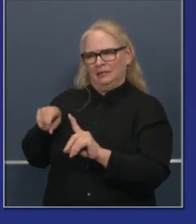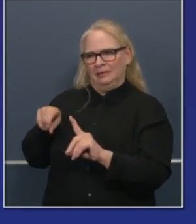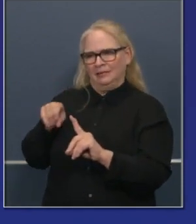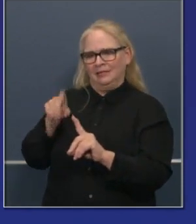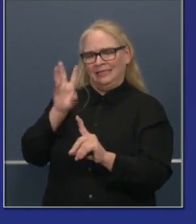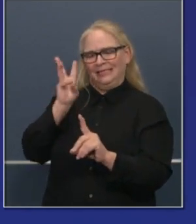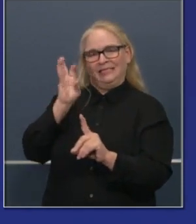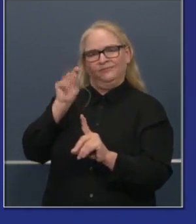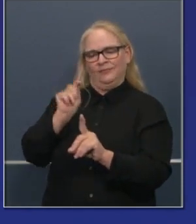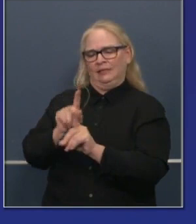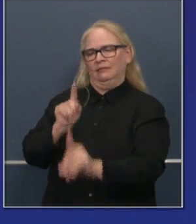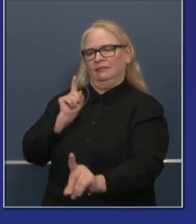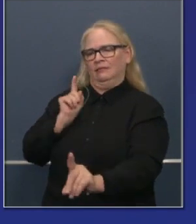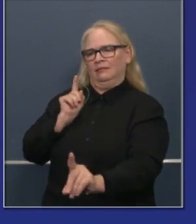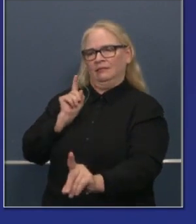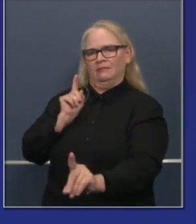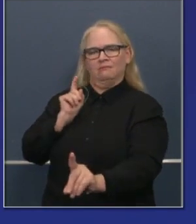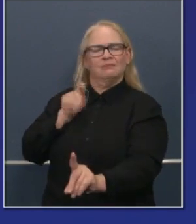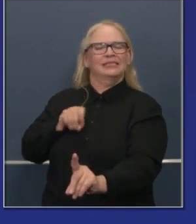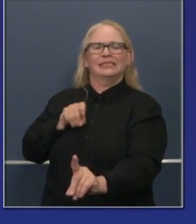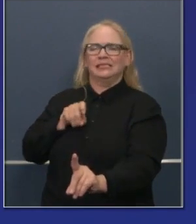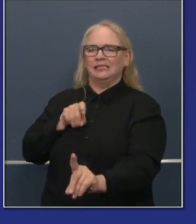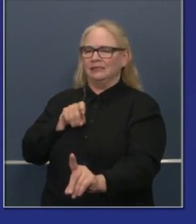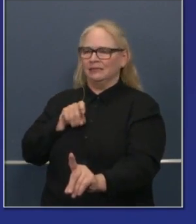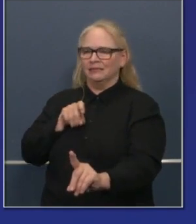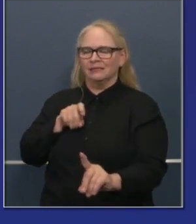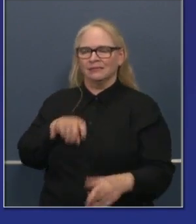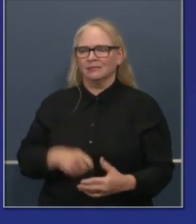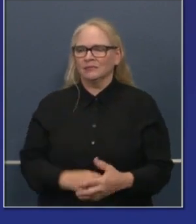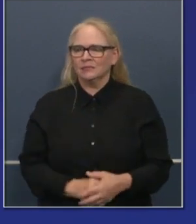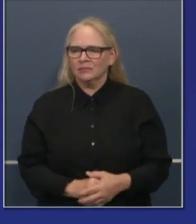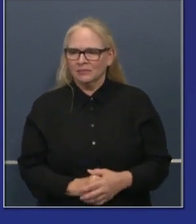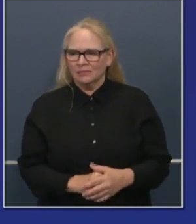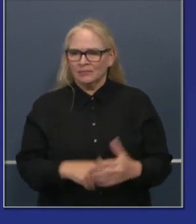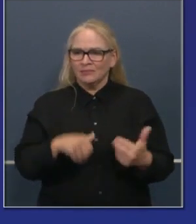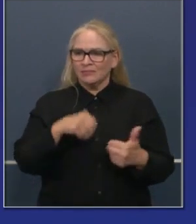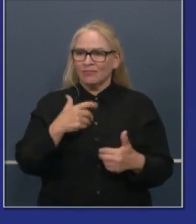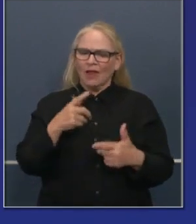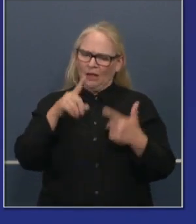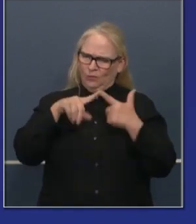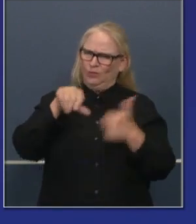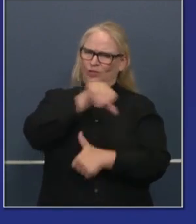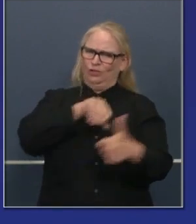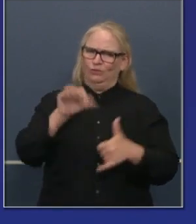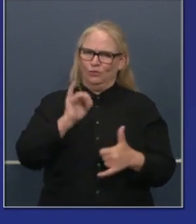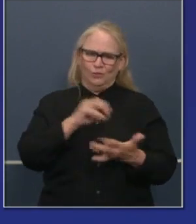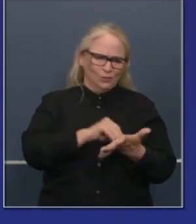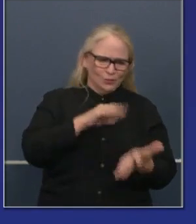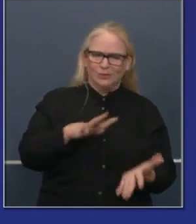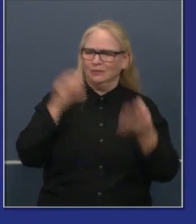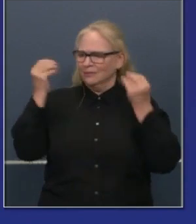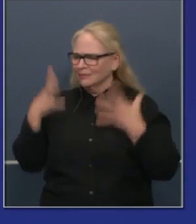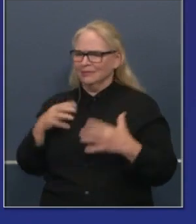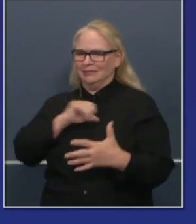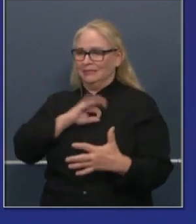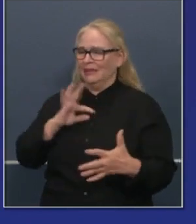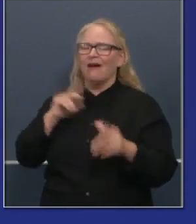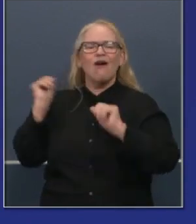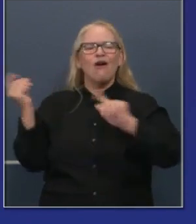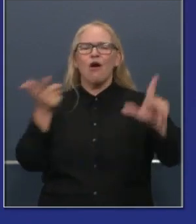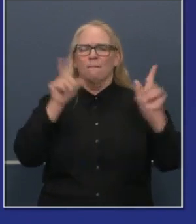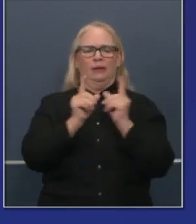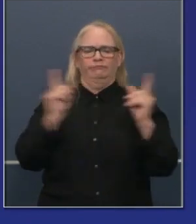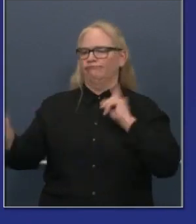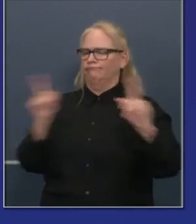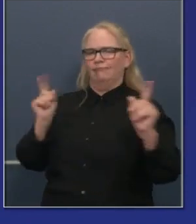each other, and a six foot distance between themselves and the students. We believe that school day should